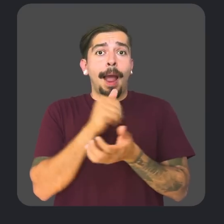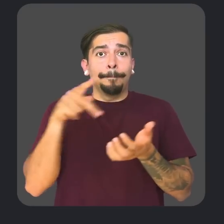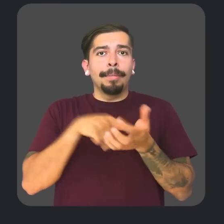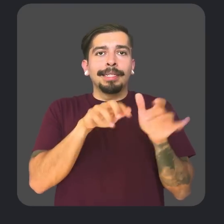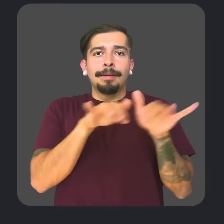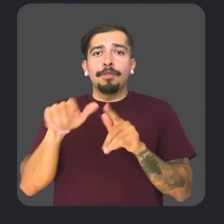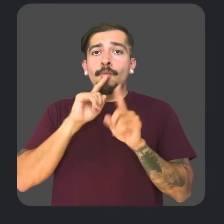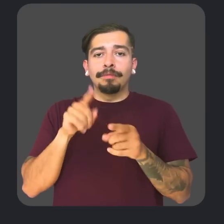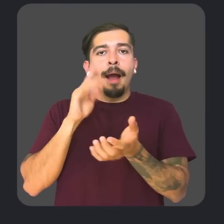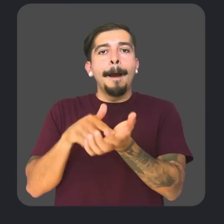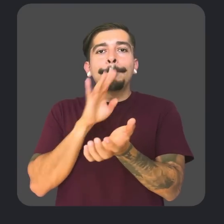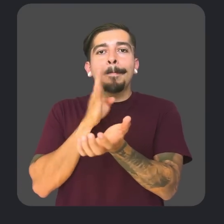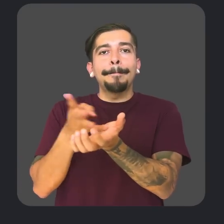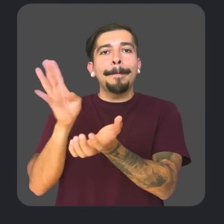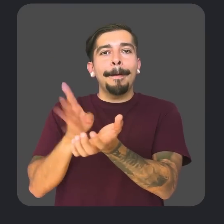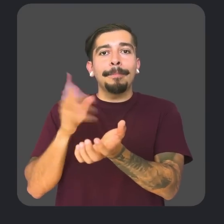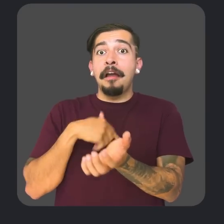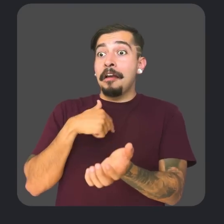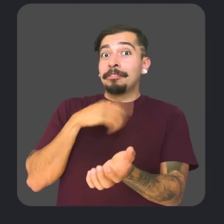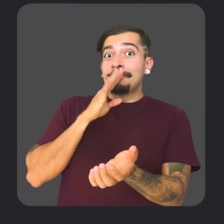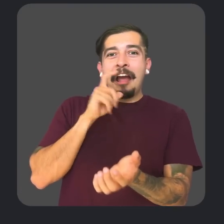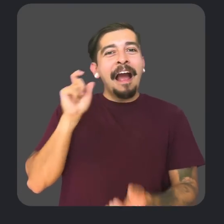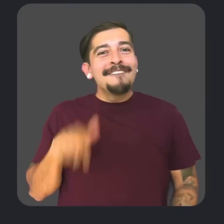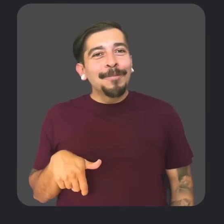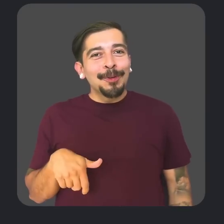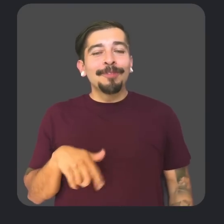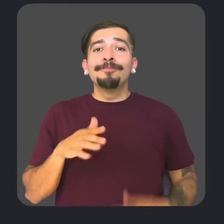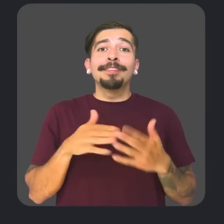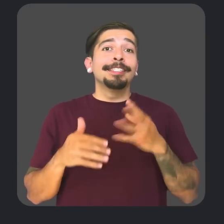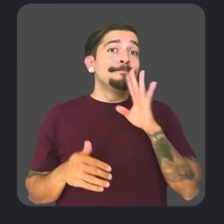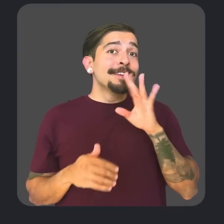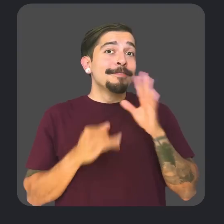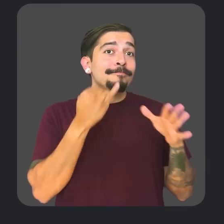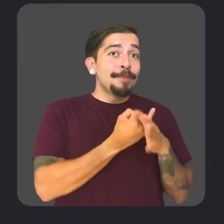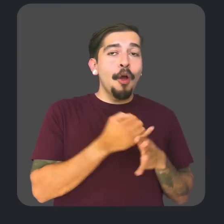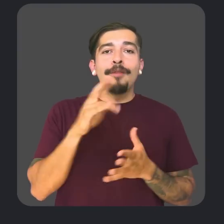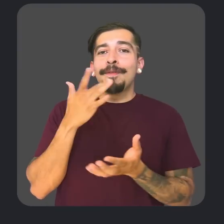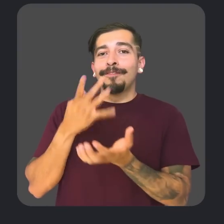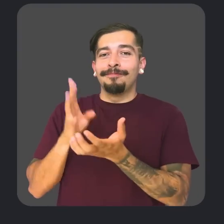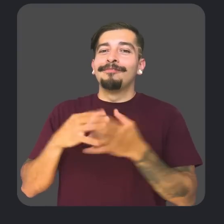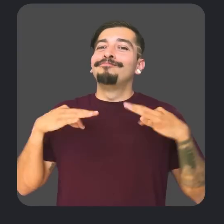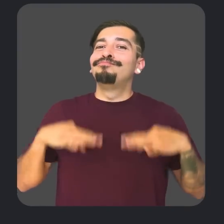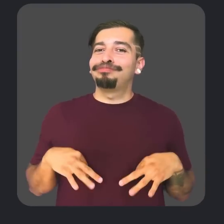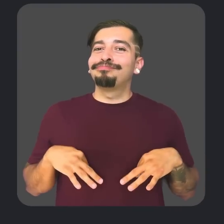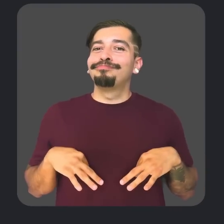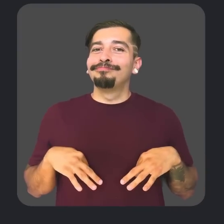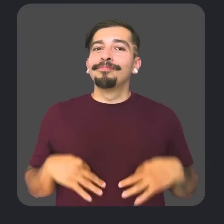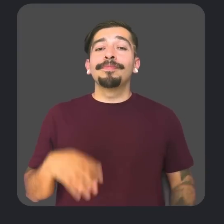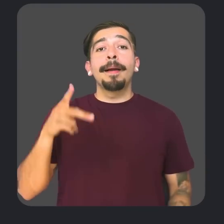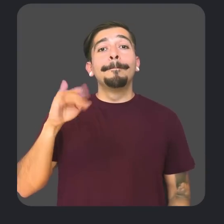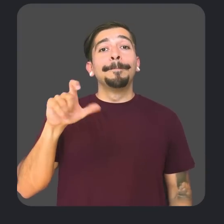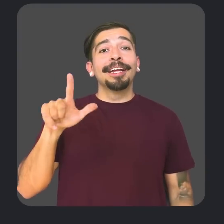the app to type responses that can be read aloud rather than speak them, whether you have a speech impairment or just prefer using text-to-speech.